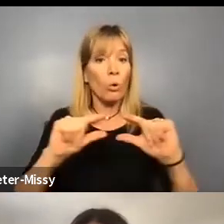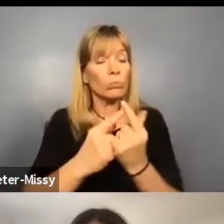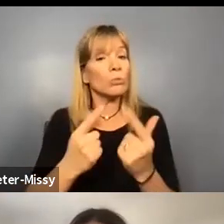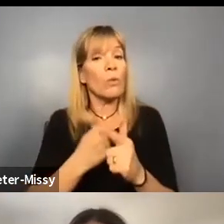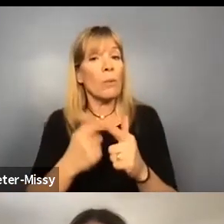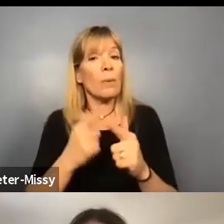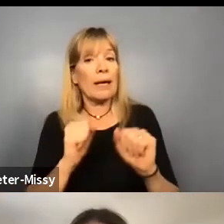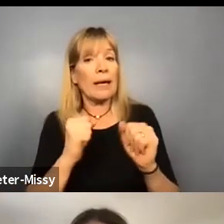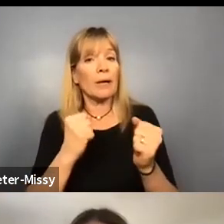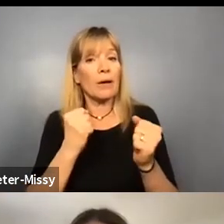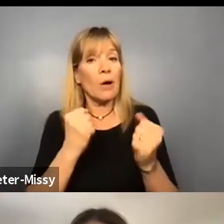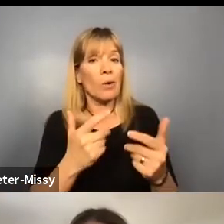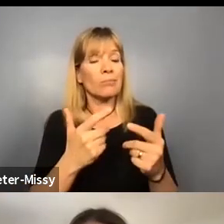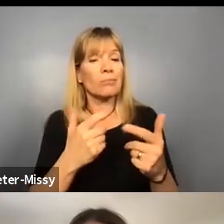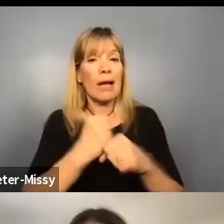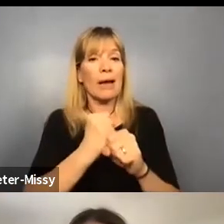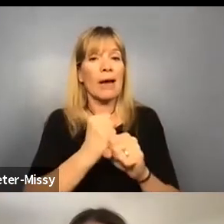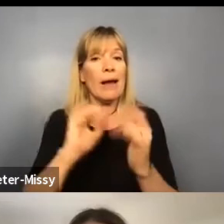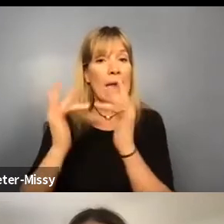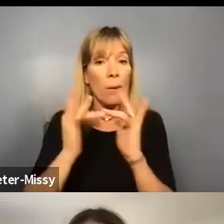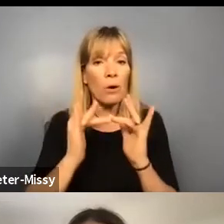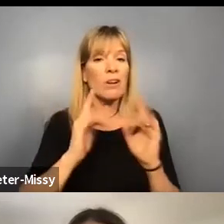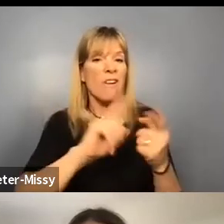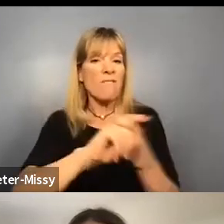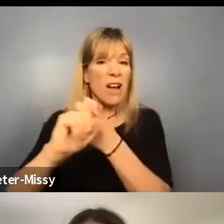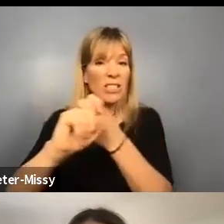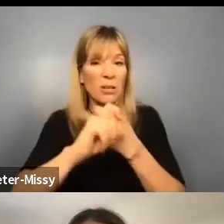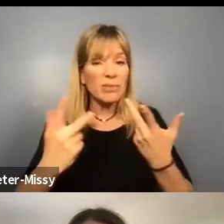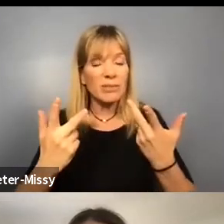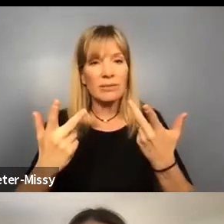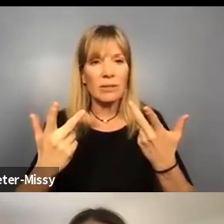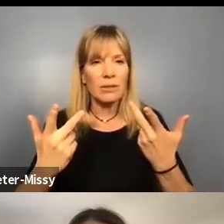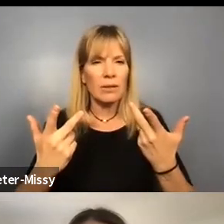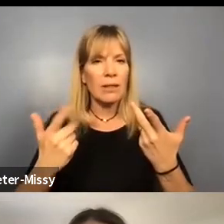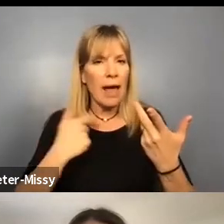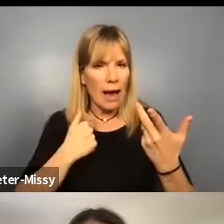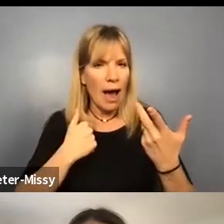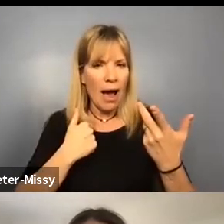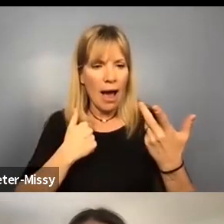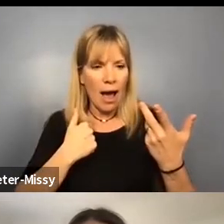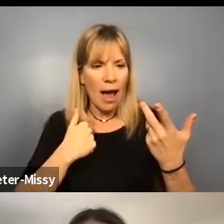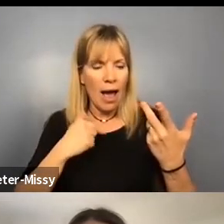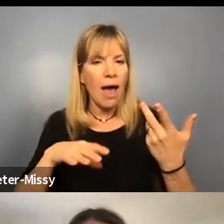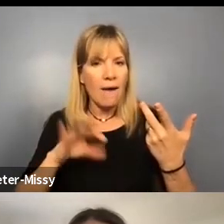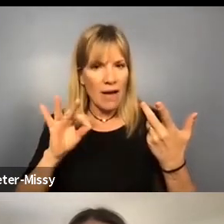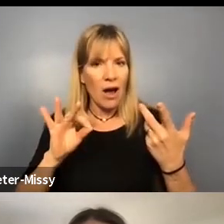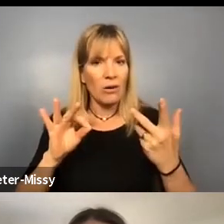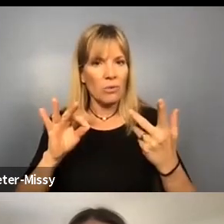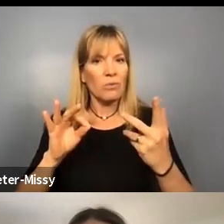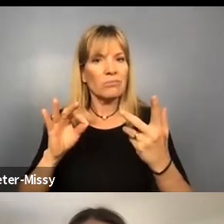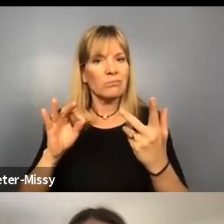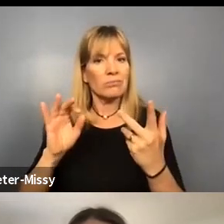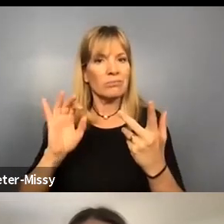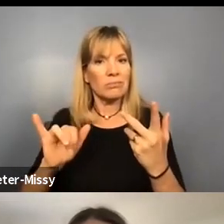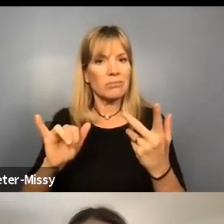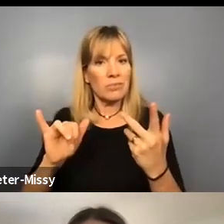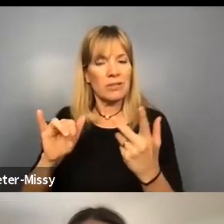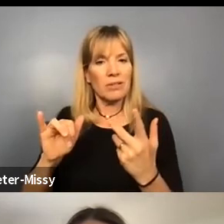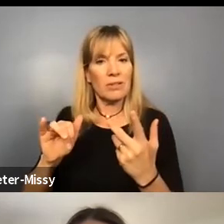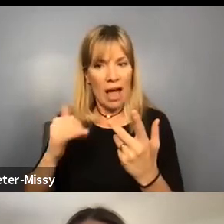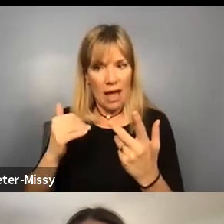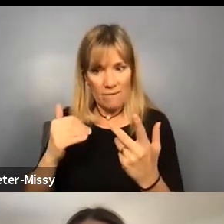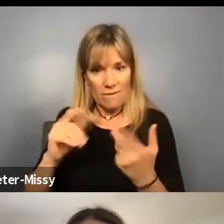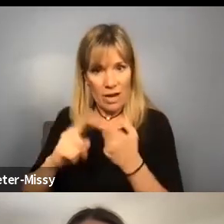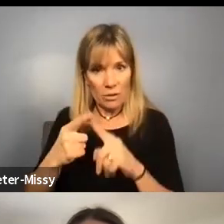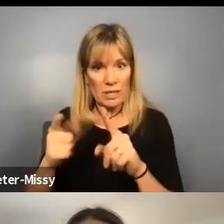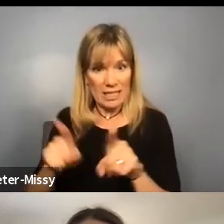create those friendships with networks. Like I found with the friends that I had that had the same services that I